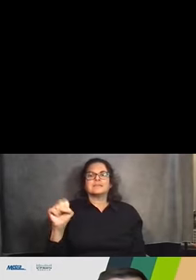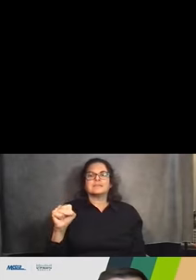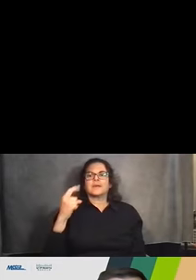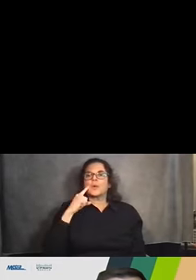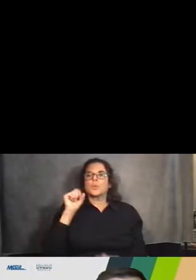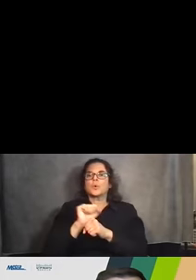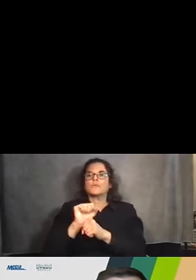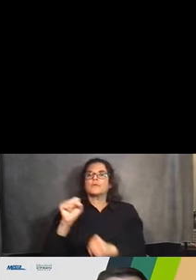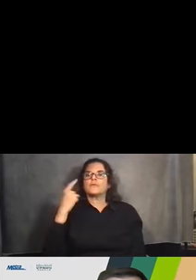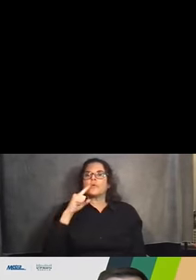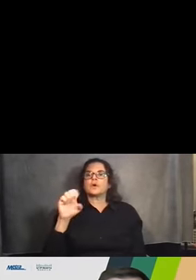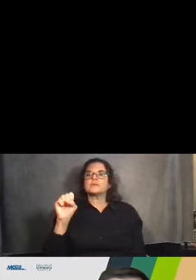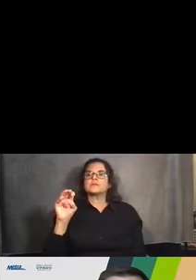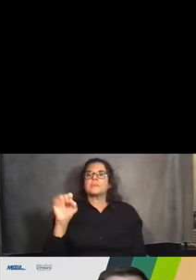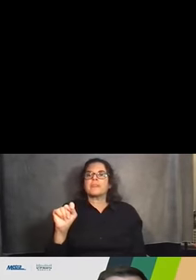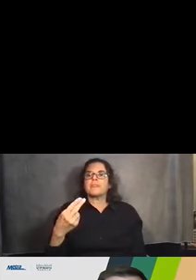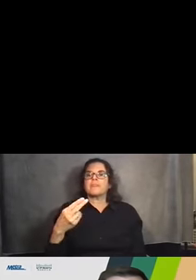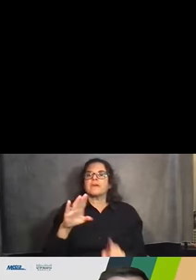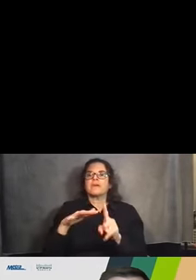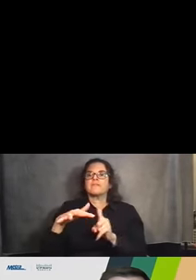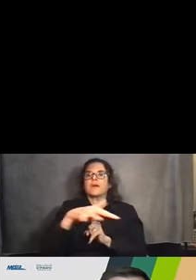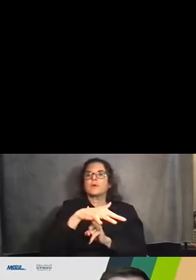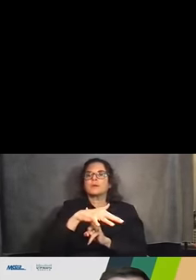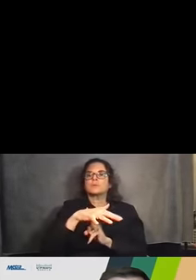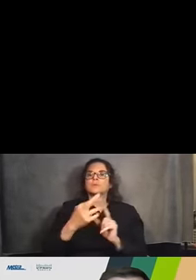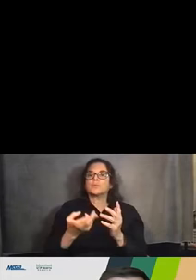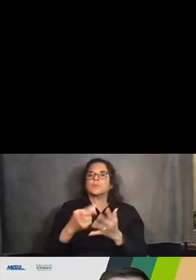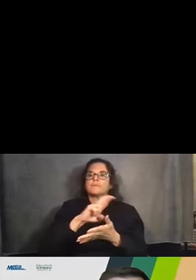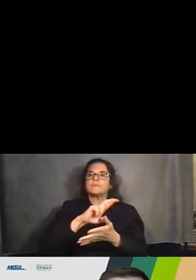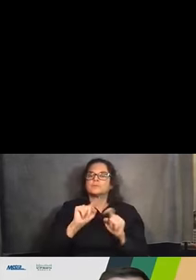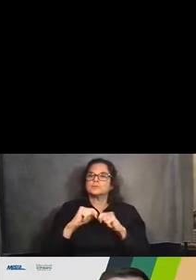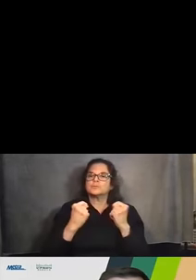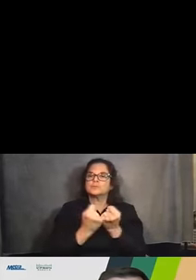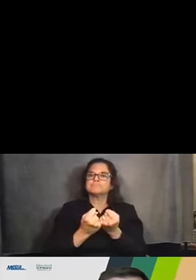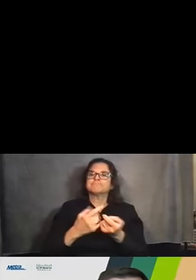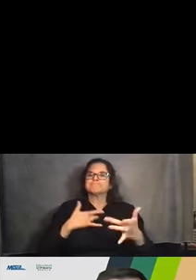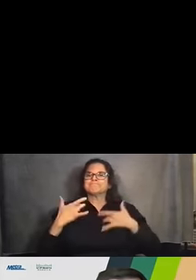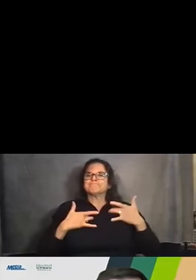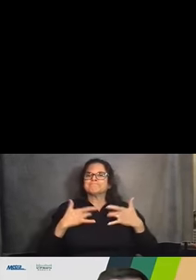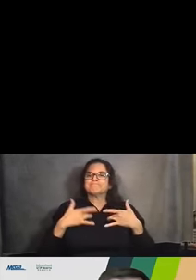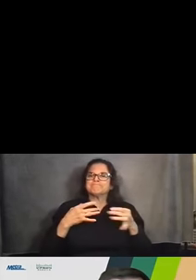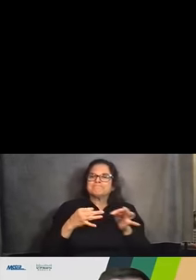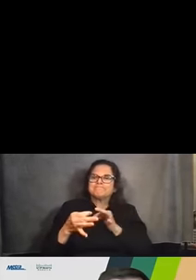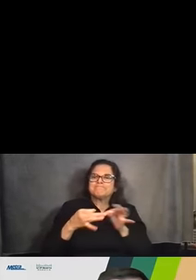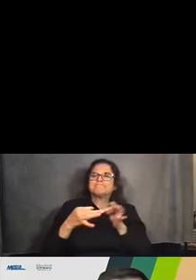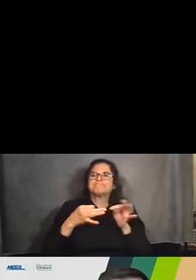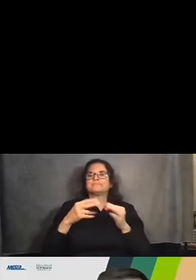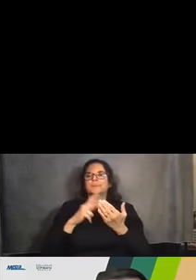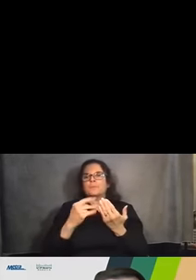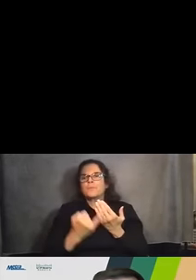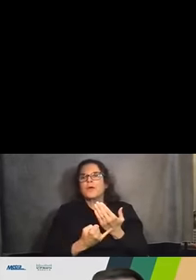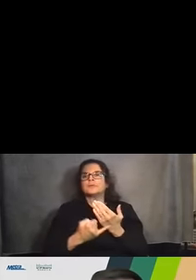excited to be here to talk a little bit about this project and the benefits that we'll see moving forward.